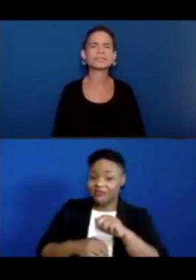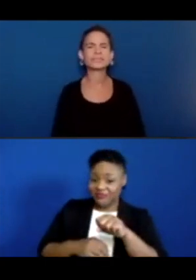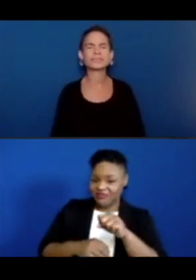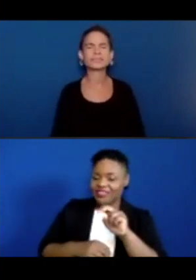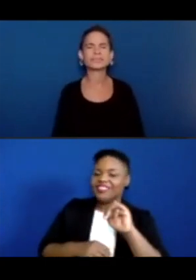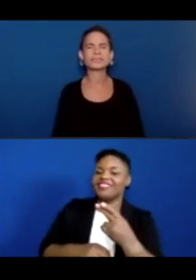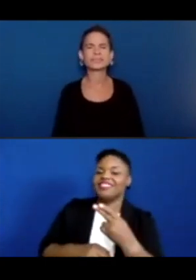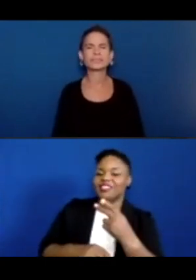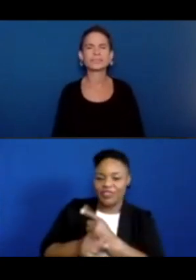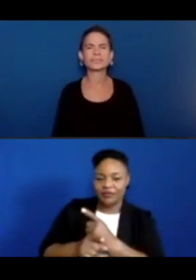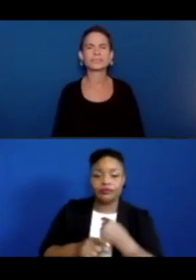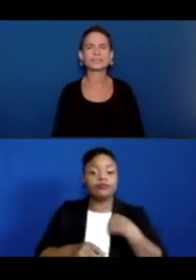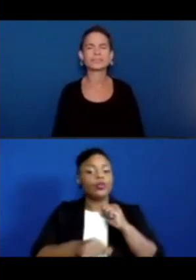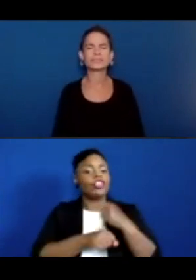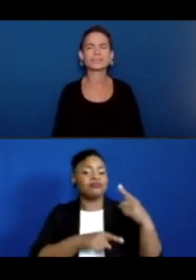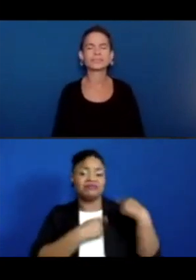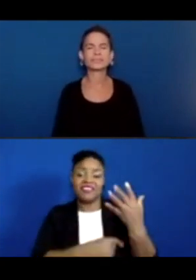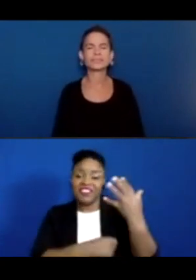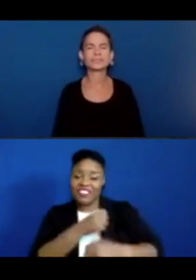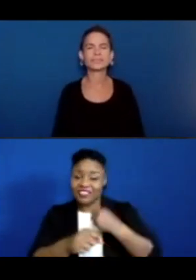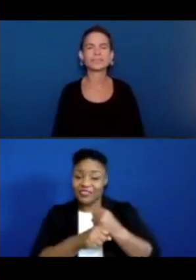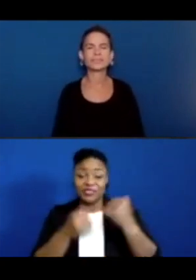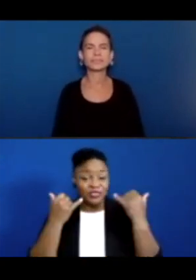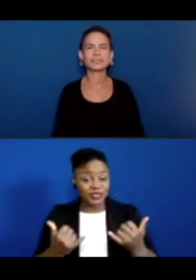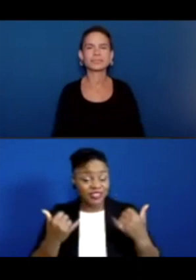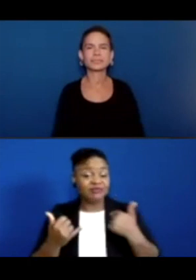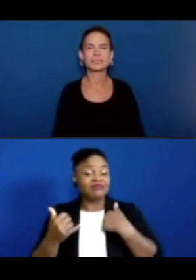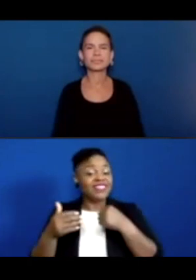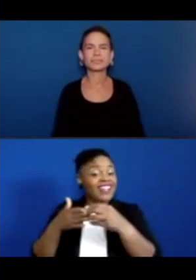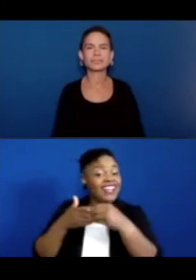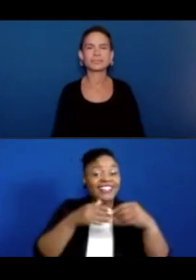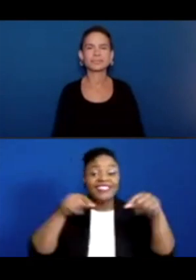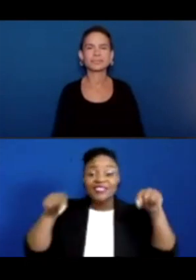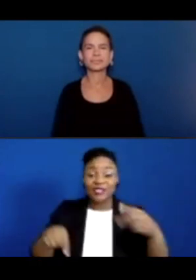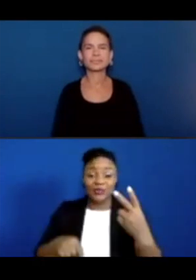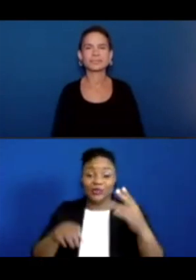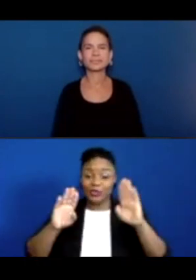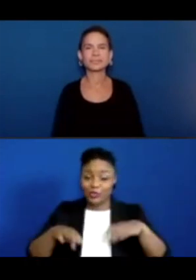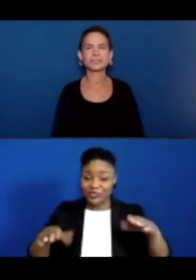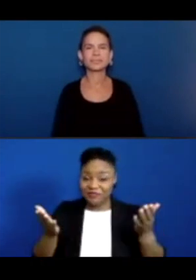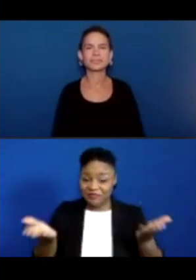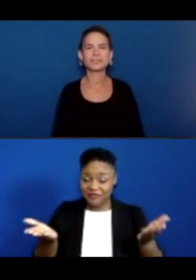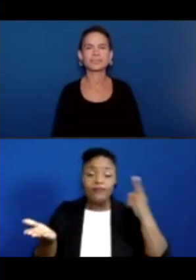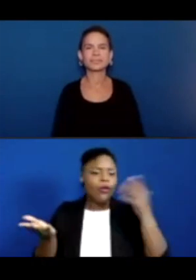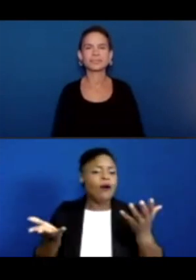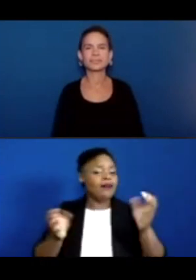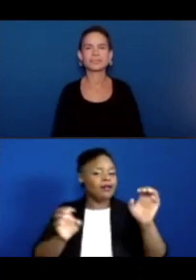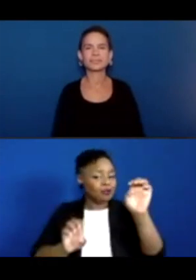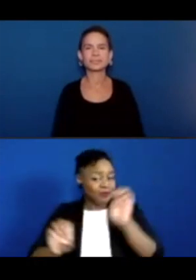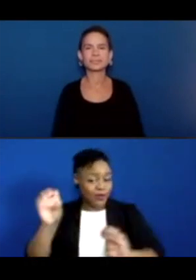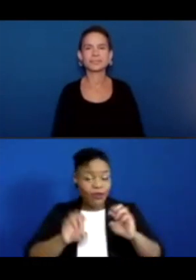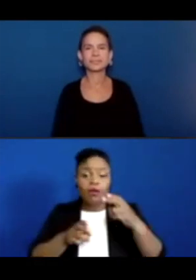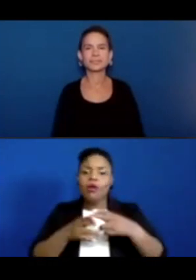I've been there for five years, and today I'm going to be leading my two children in an experiment called How Hot Is It?